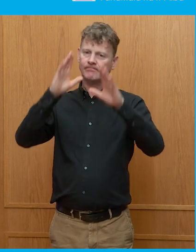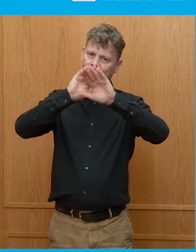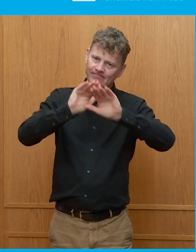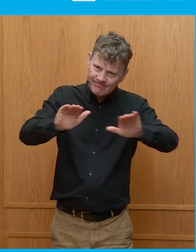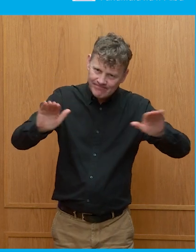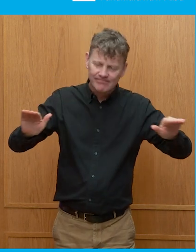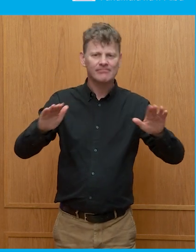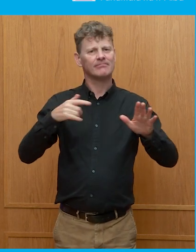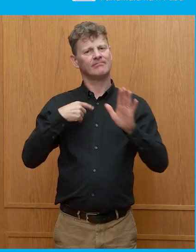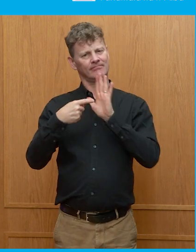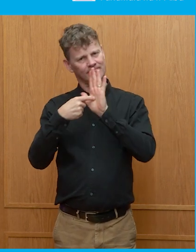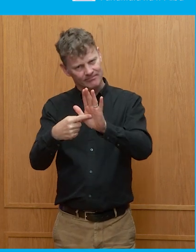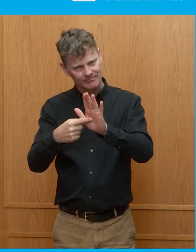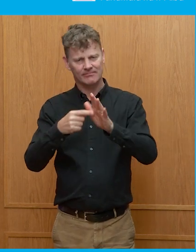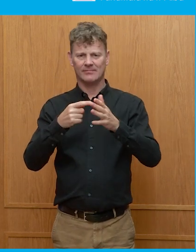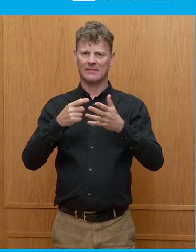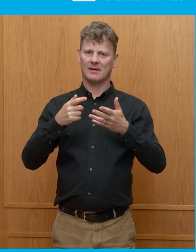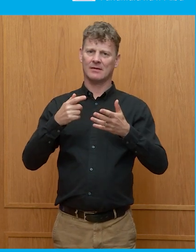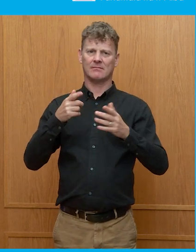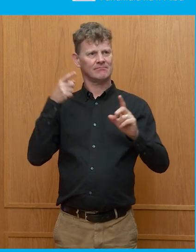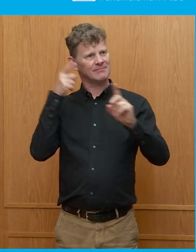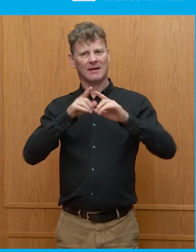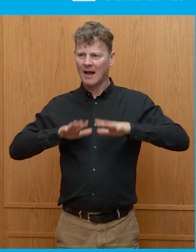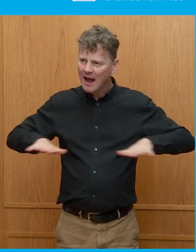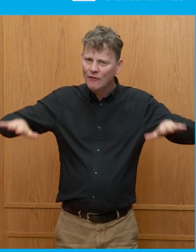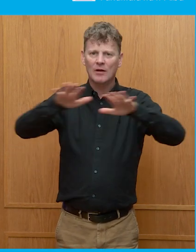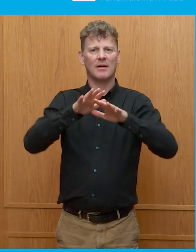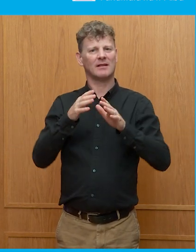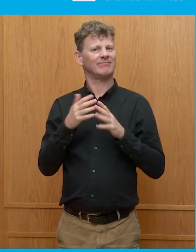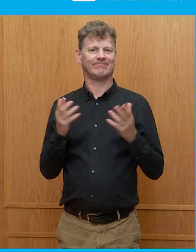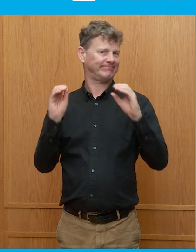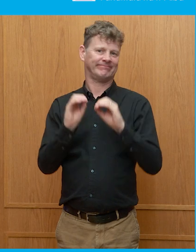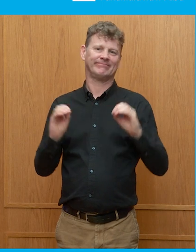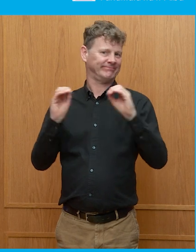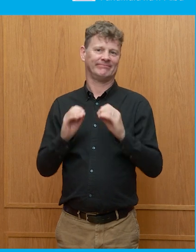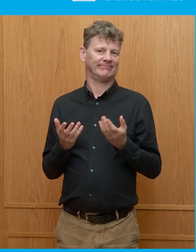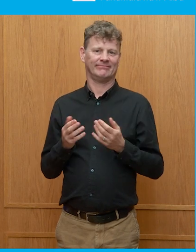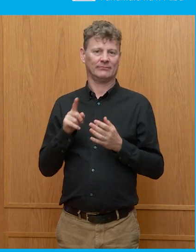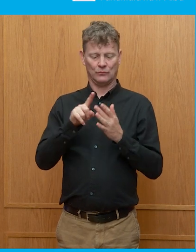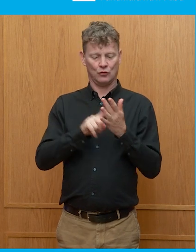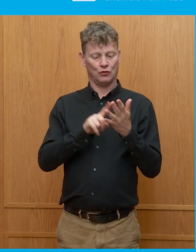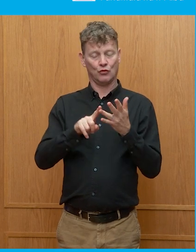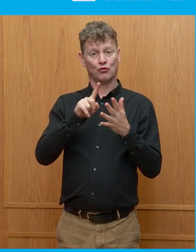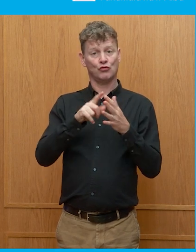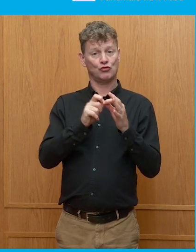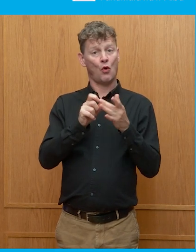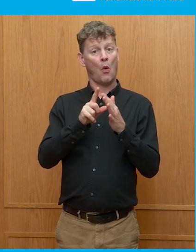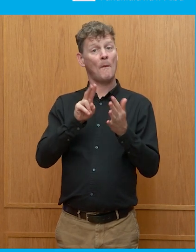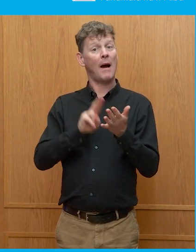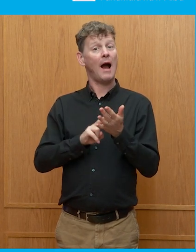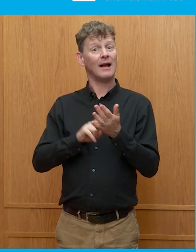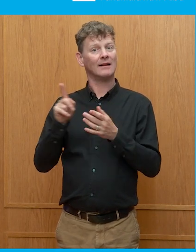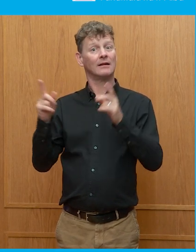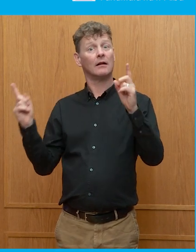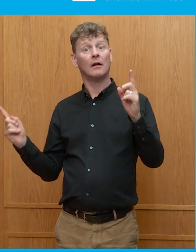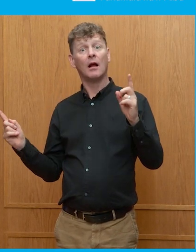I represent all of your best interests. That was the garage door that Joe Biden drove through because he